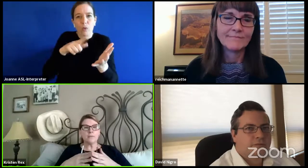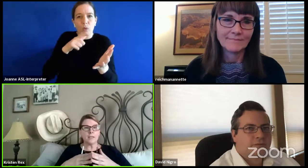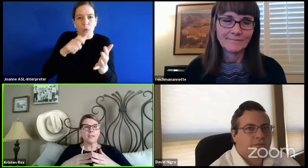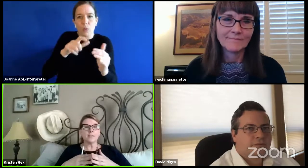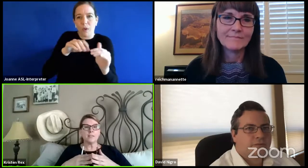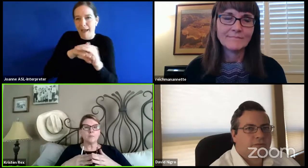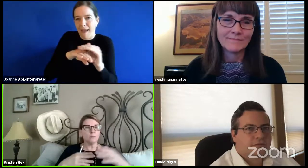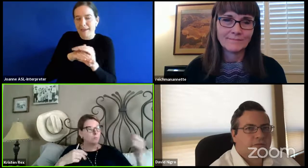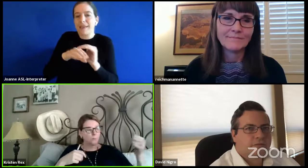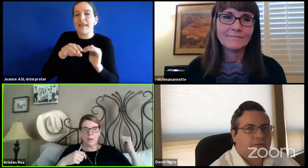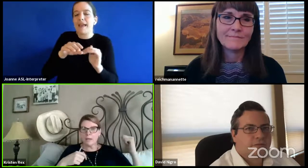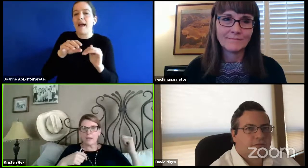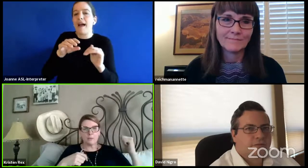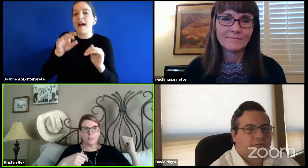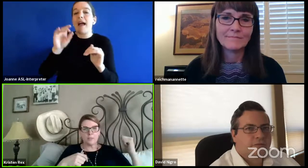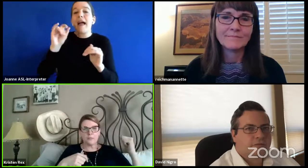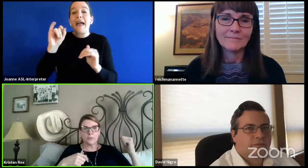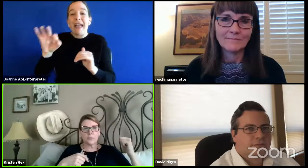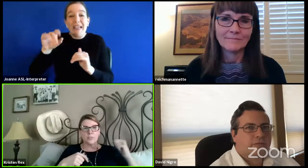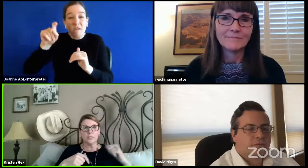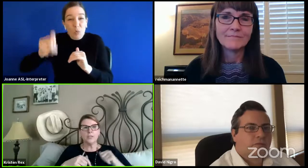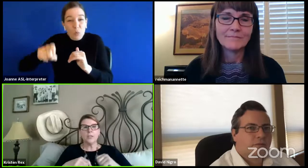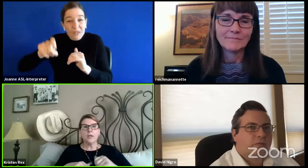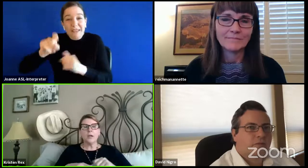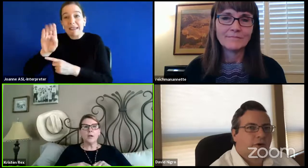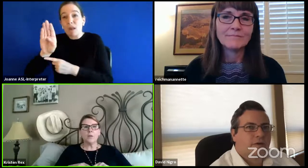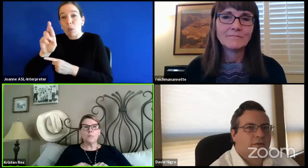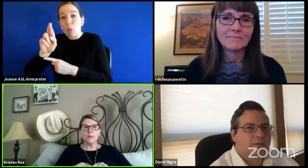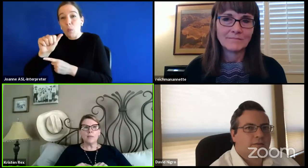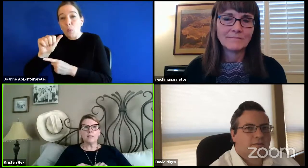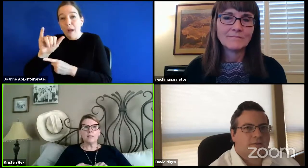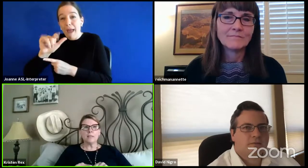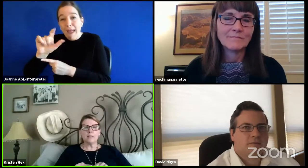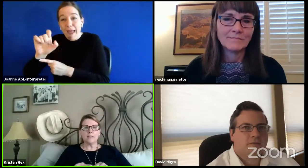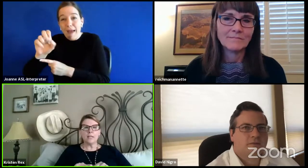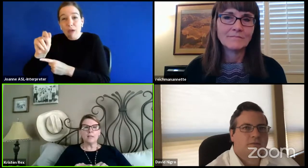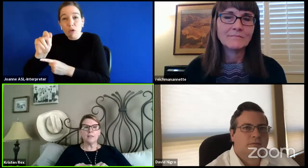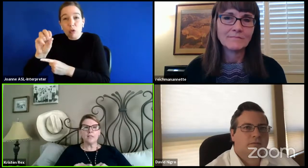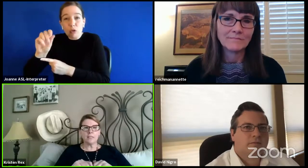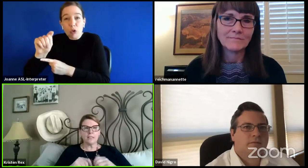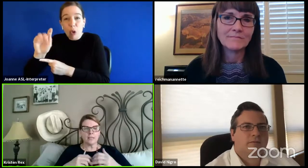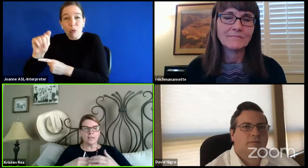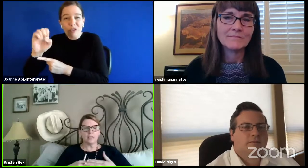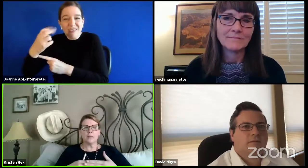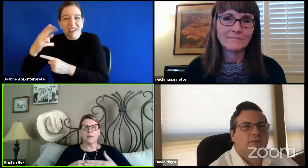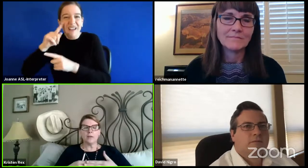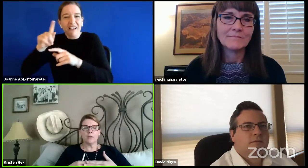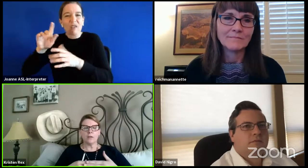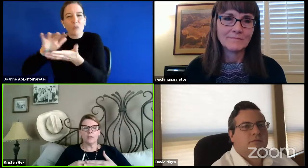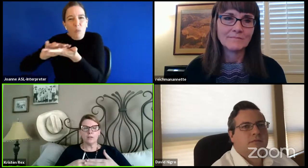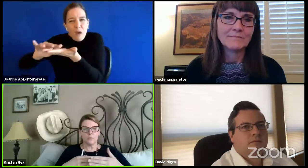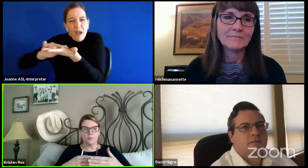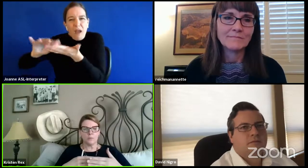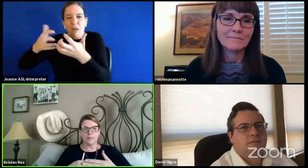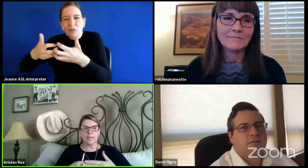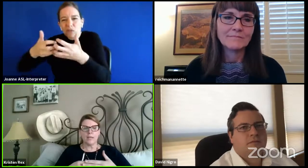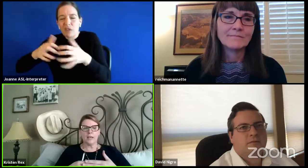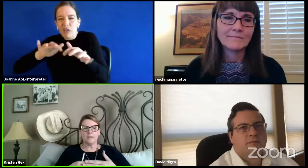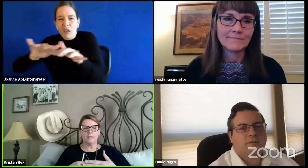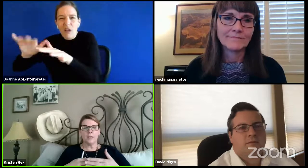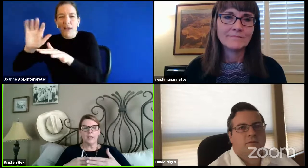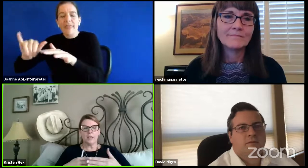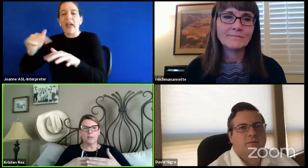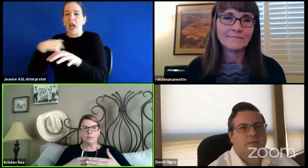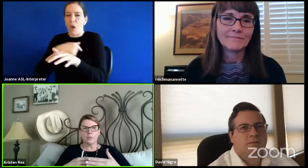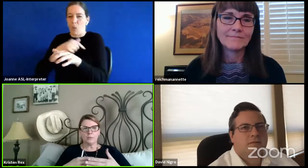we FedExed it way back when this first started. Um, we basically are taking the kids exactly where they are and with what they